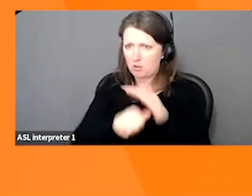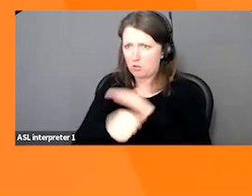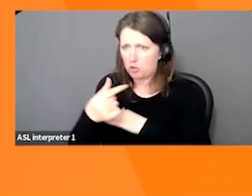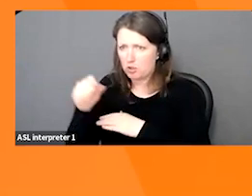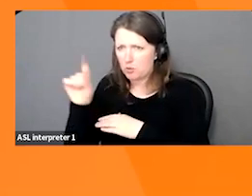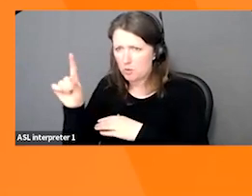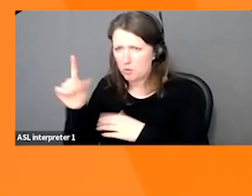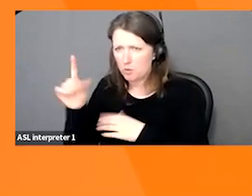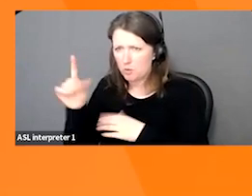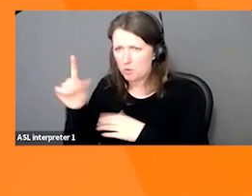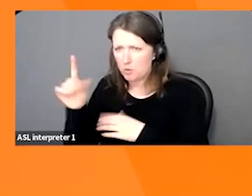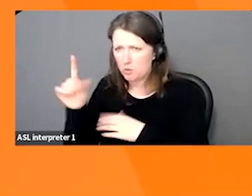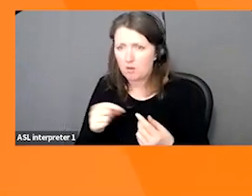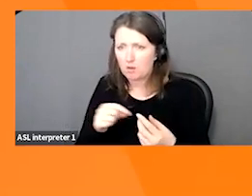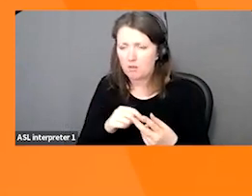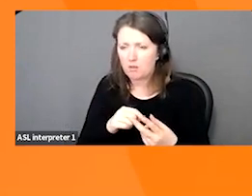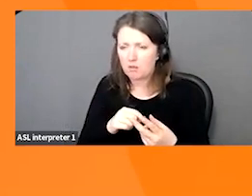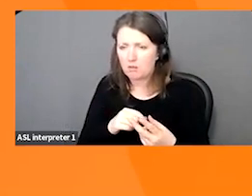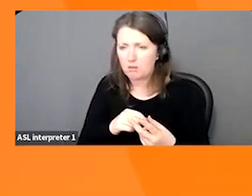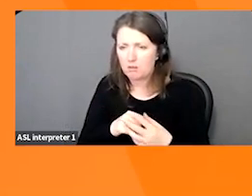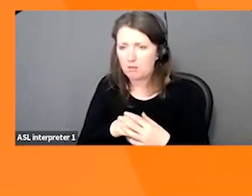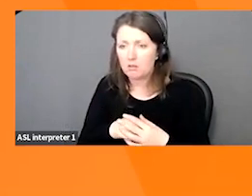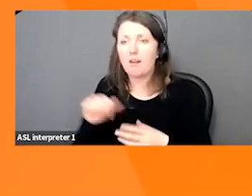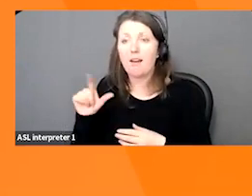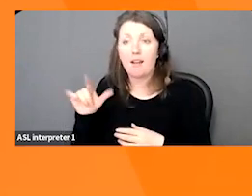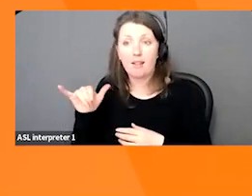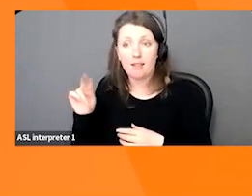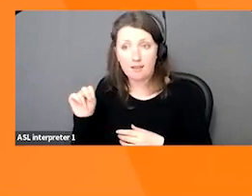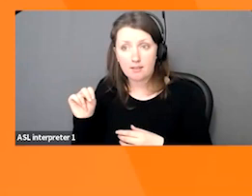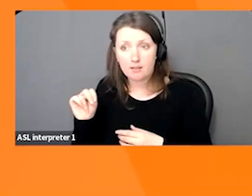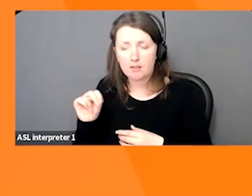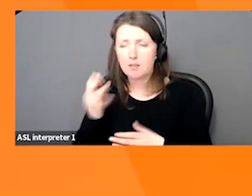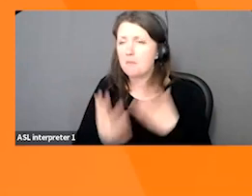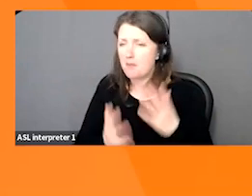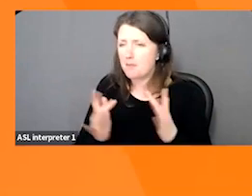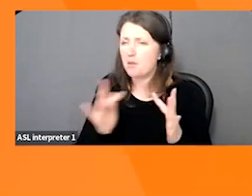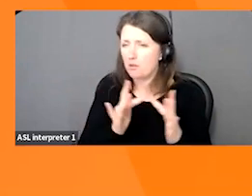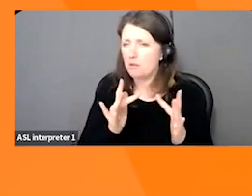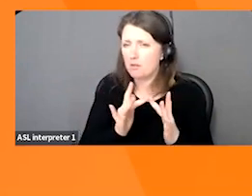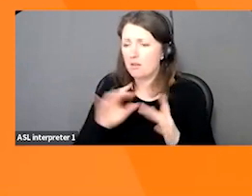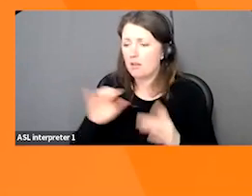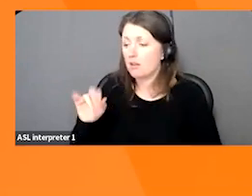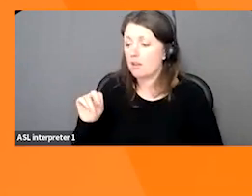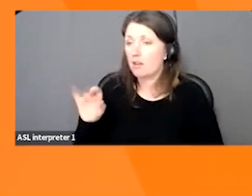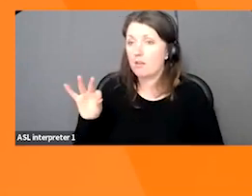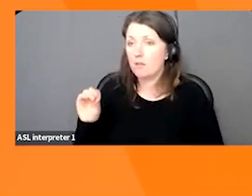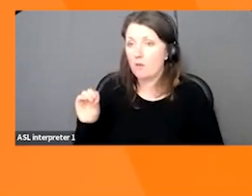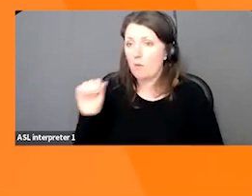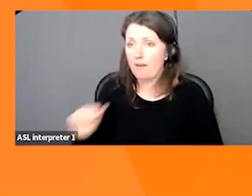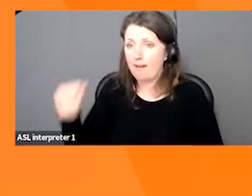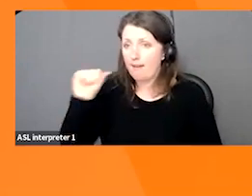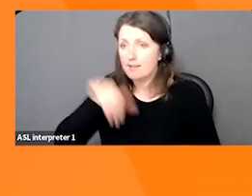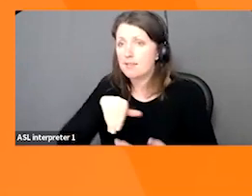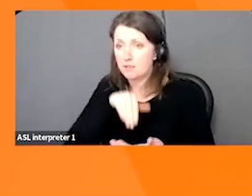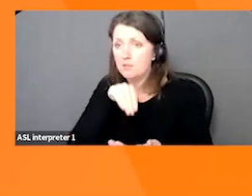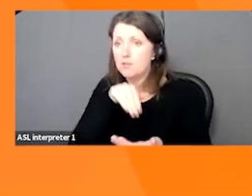You should probably ensure to get back in touch with us at our info at center or our call center, just to make